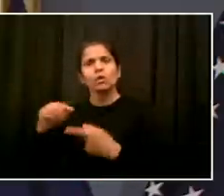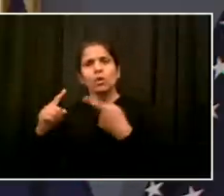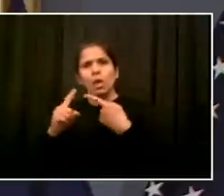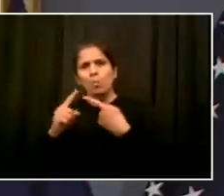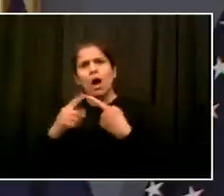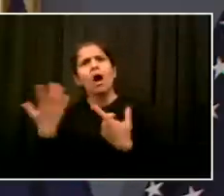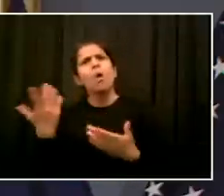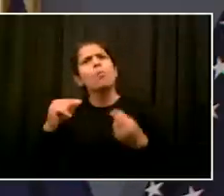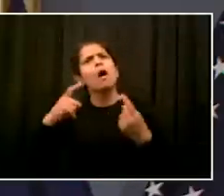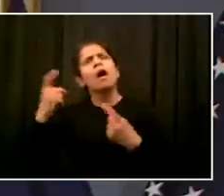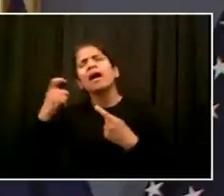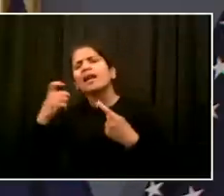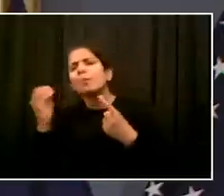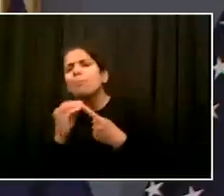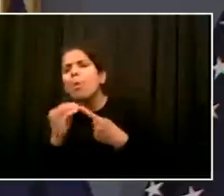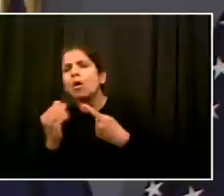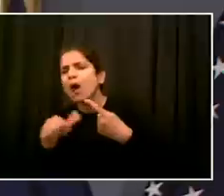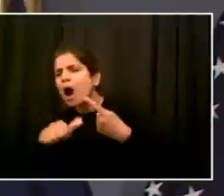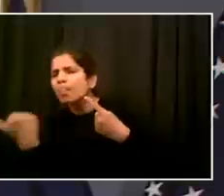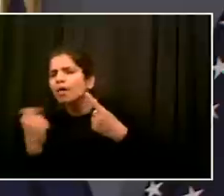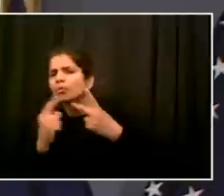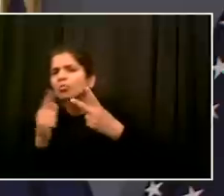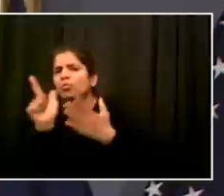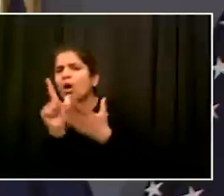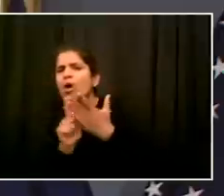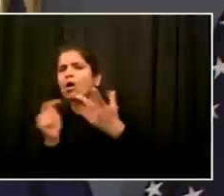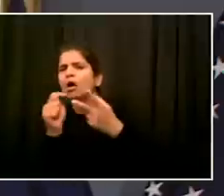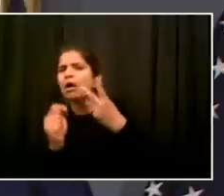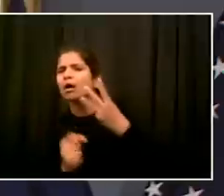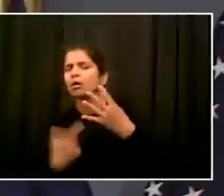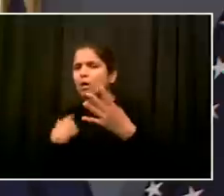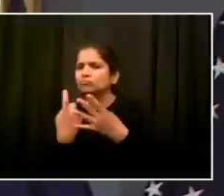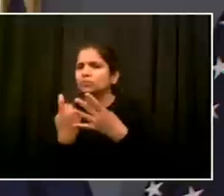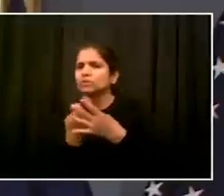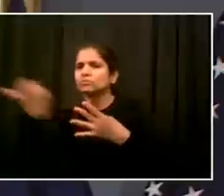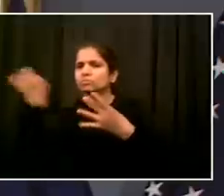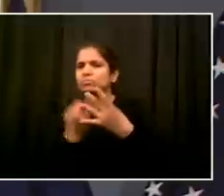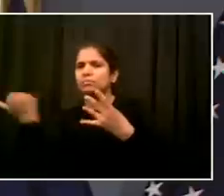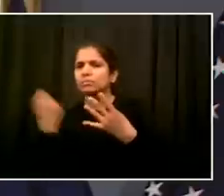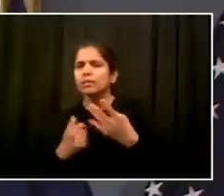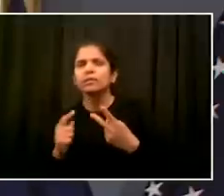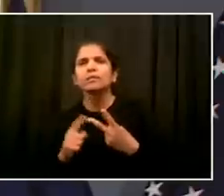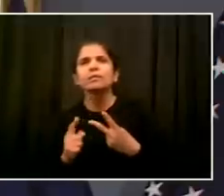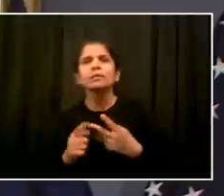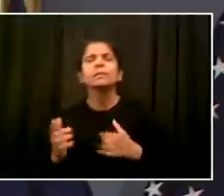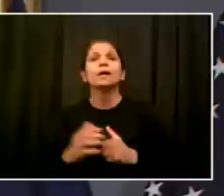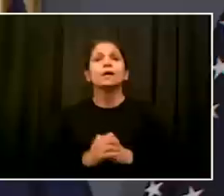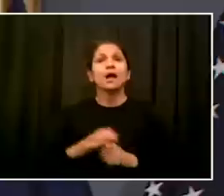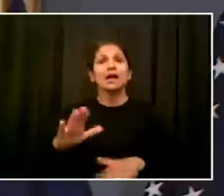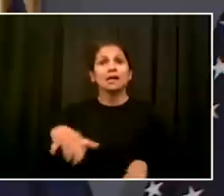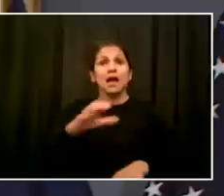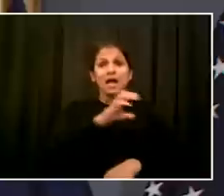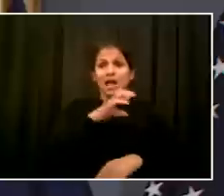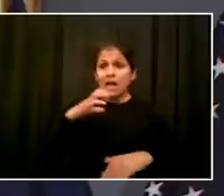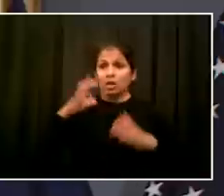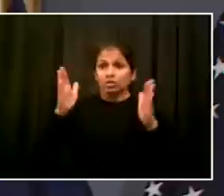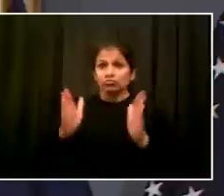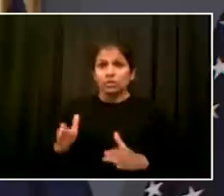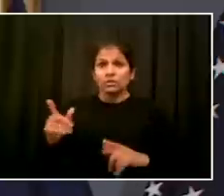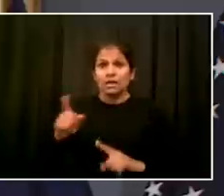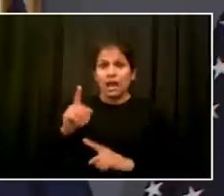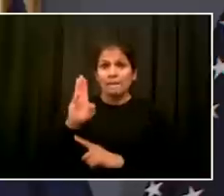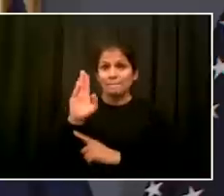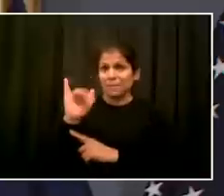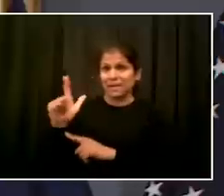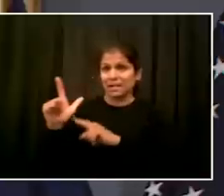accountability. Will you sign the chokehold bill? The council is taking a vote in a couple of days. I need you to just, I